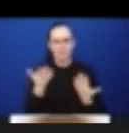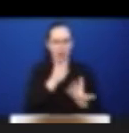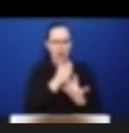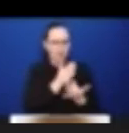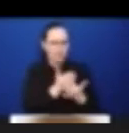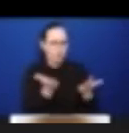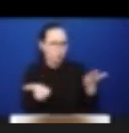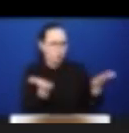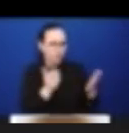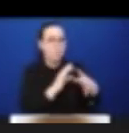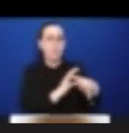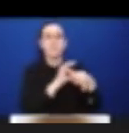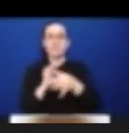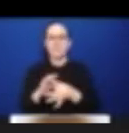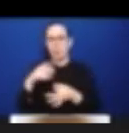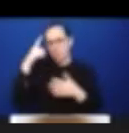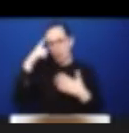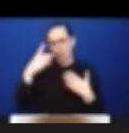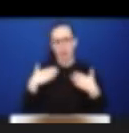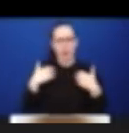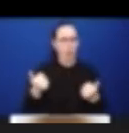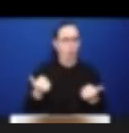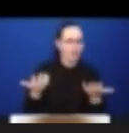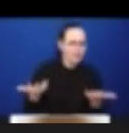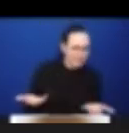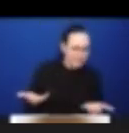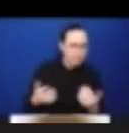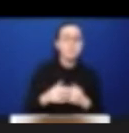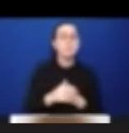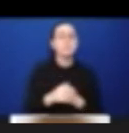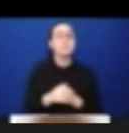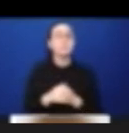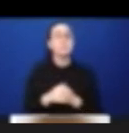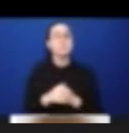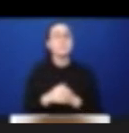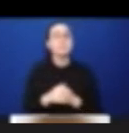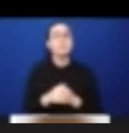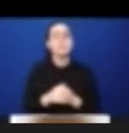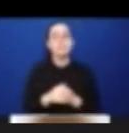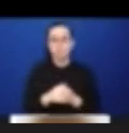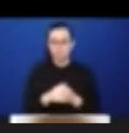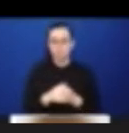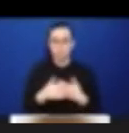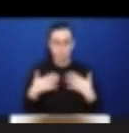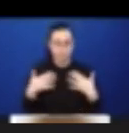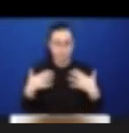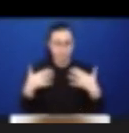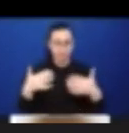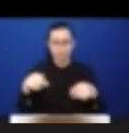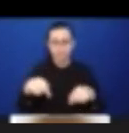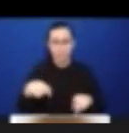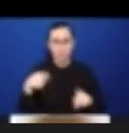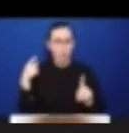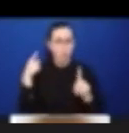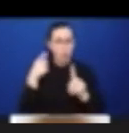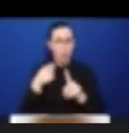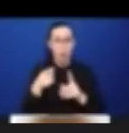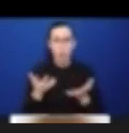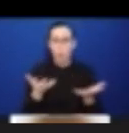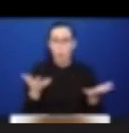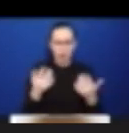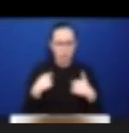Ash. accomplish our objectives, we began our journey by defining our cohorts of interest.